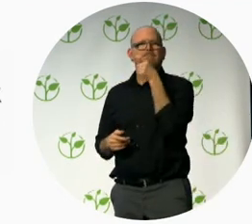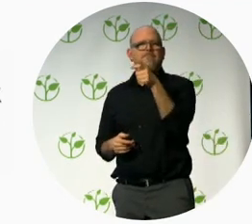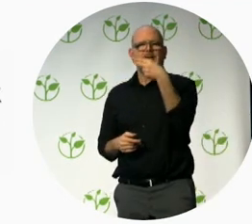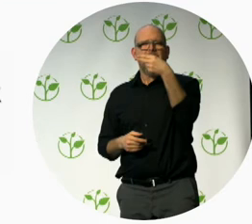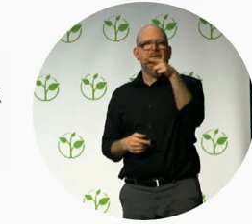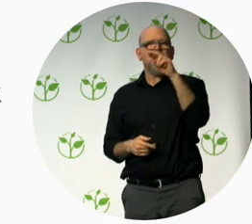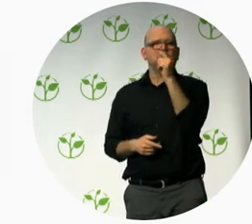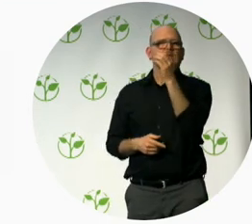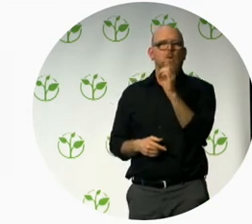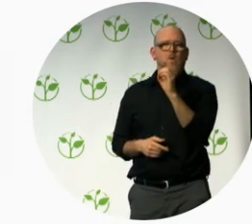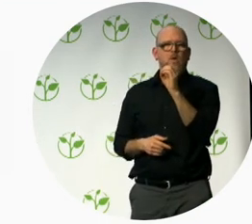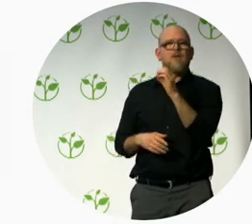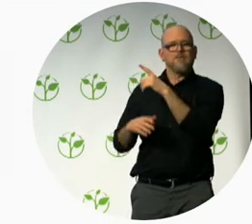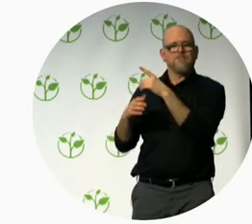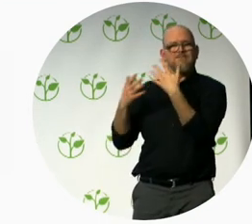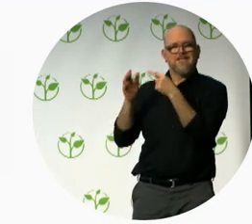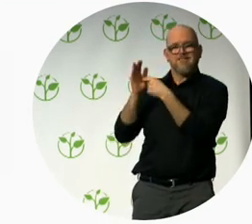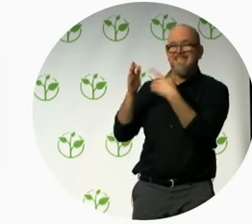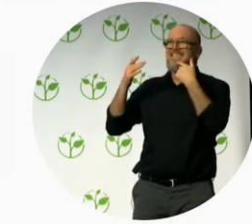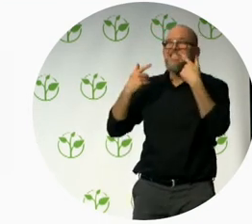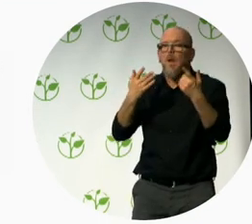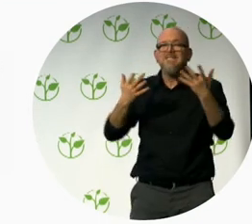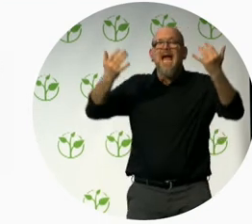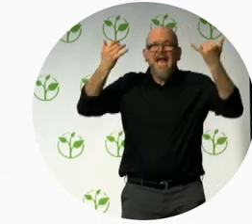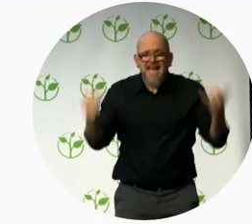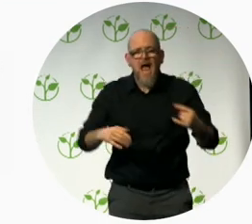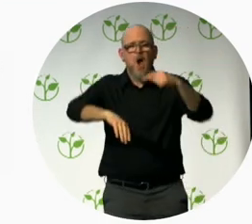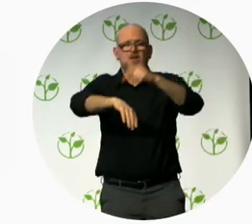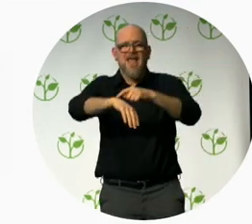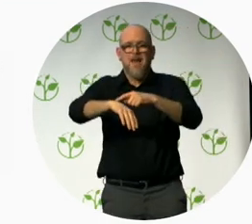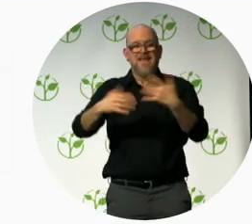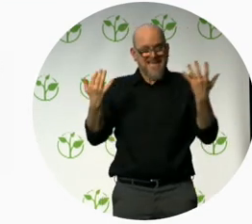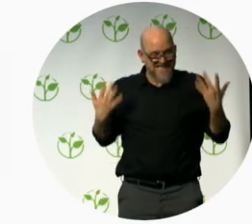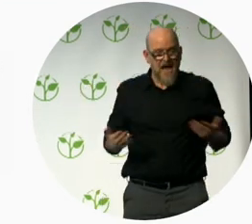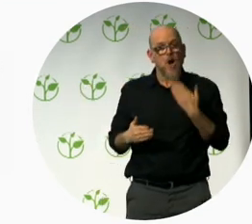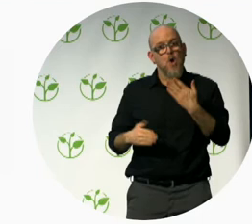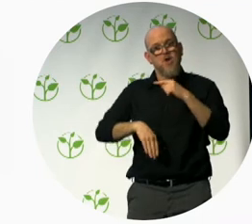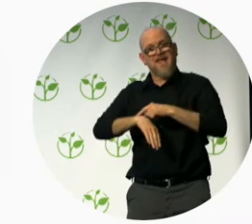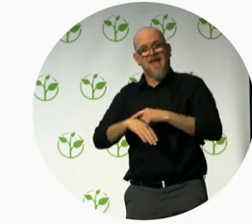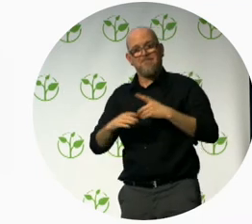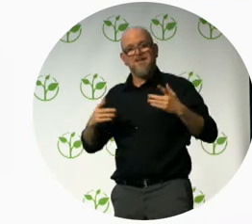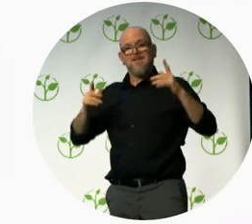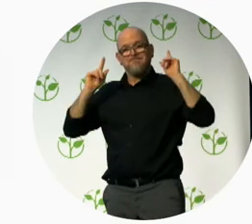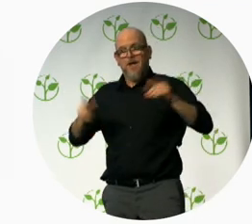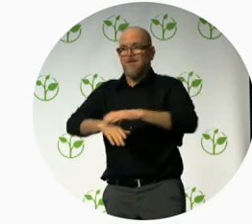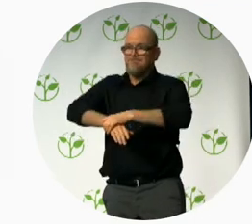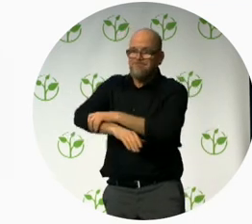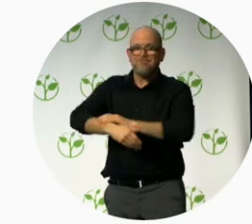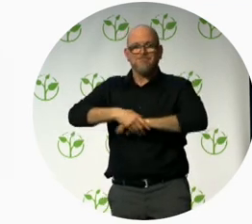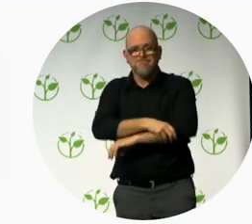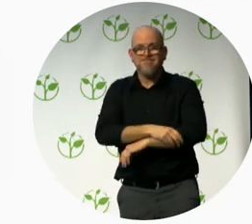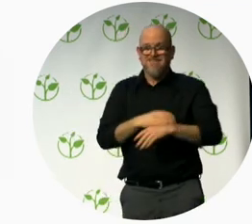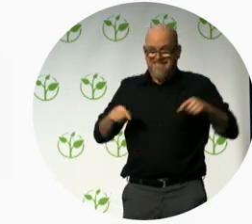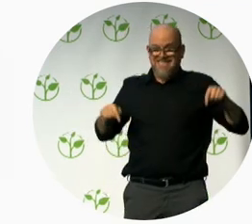It's now. We are in a historical moment in which all of us together, 15 to 80